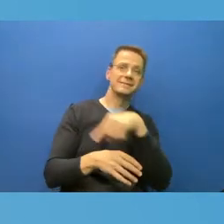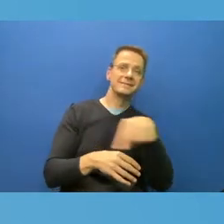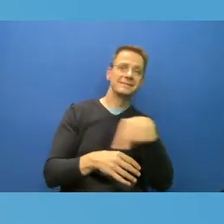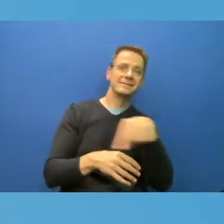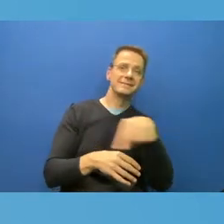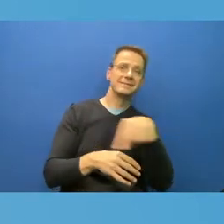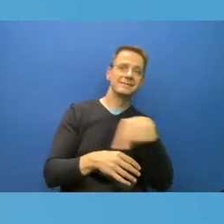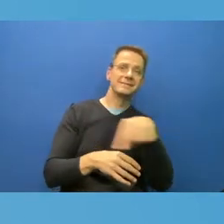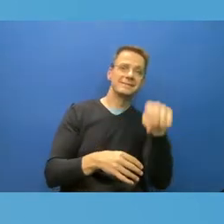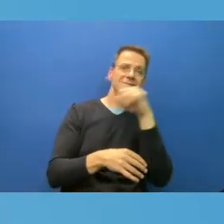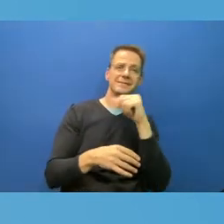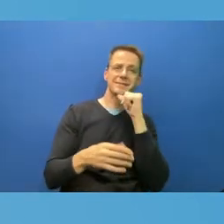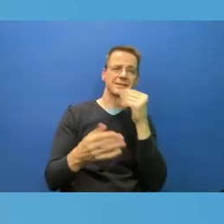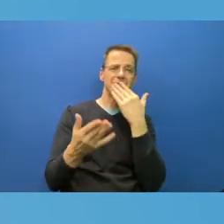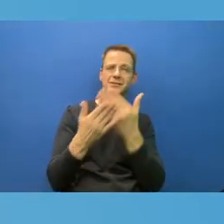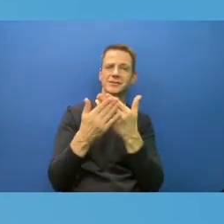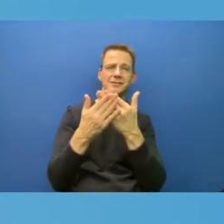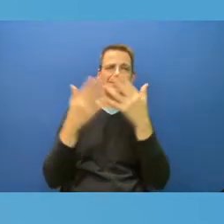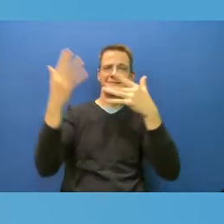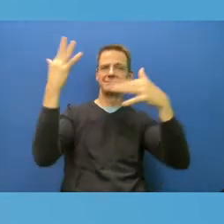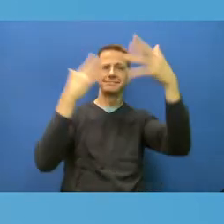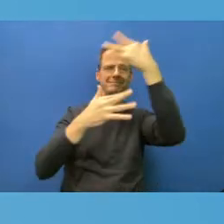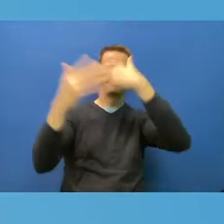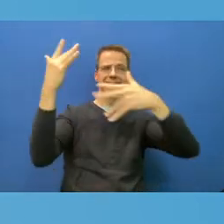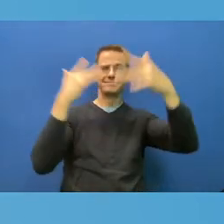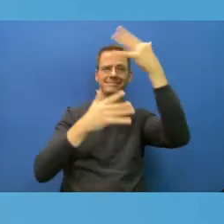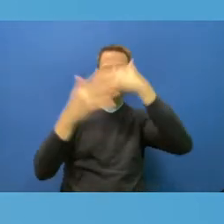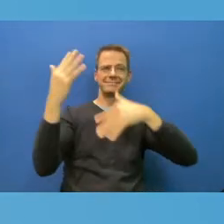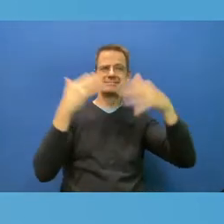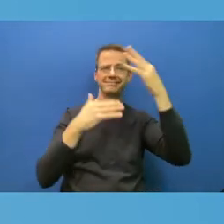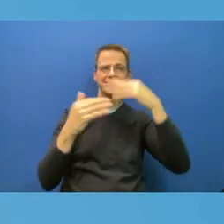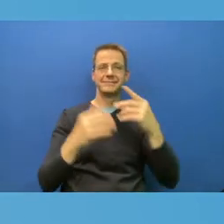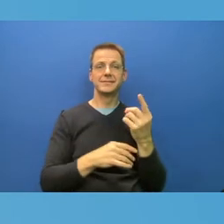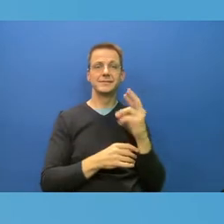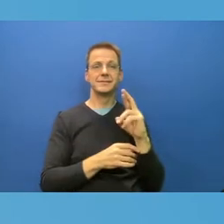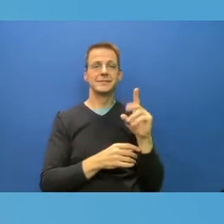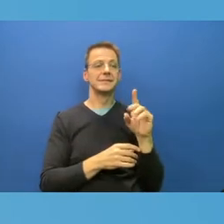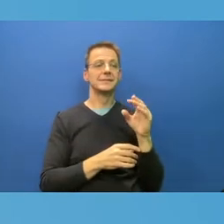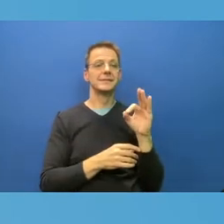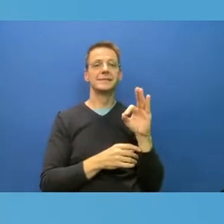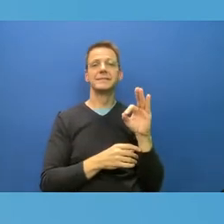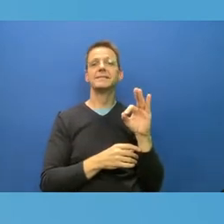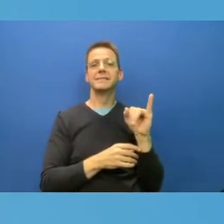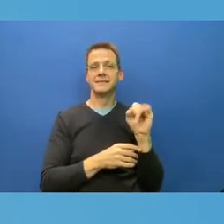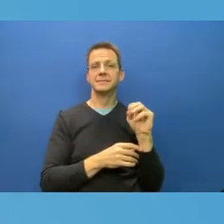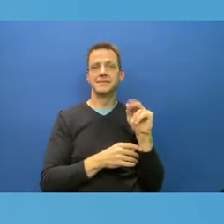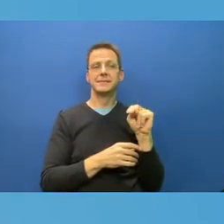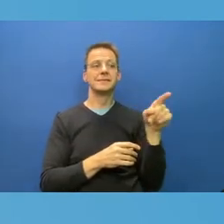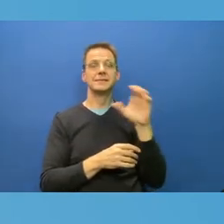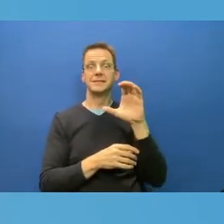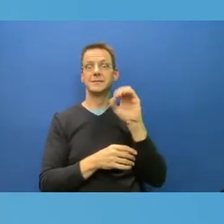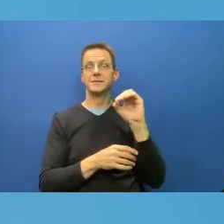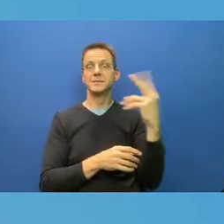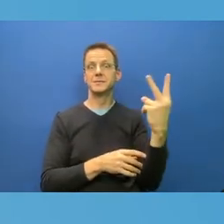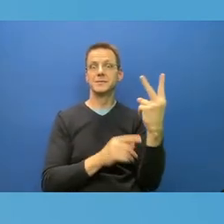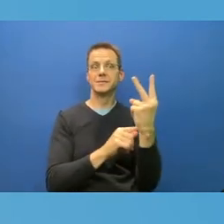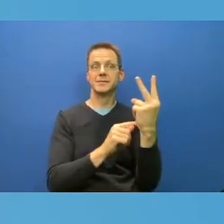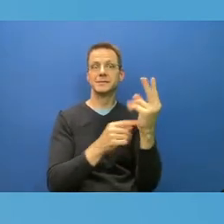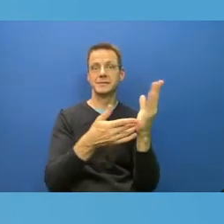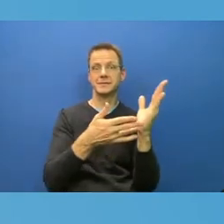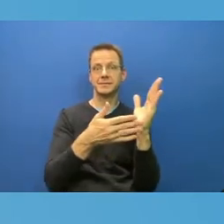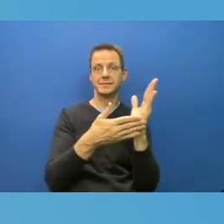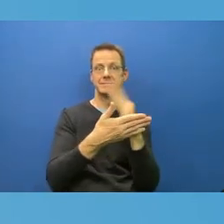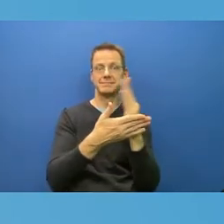say, they're pricey, but we did invest in one. And it just completely changes your perception of